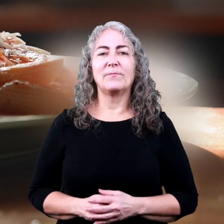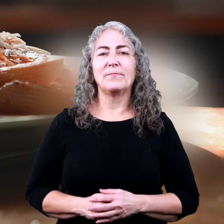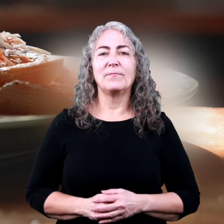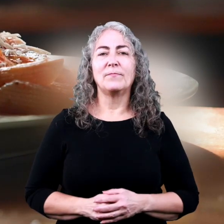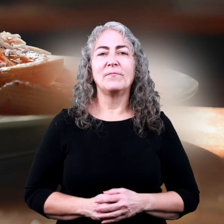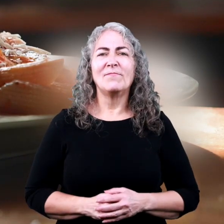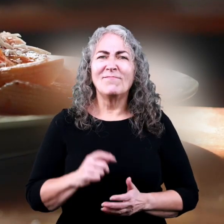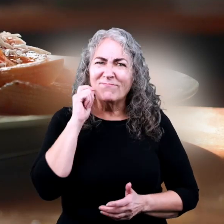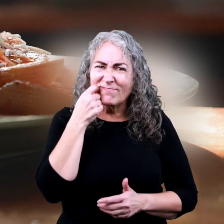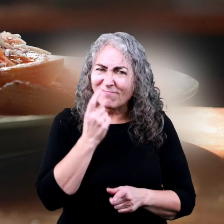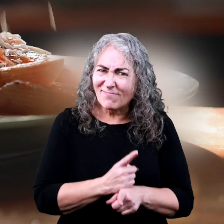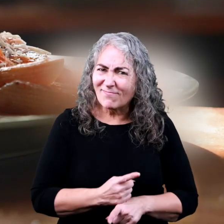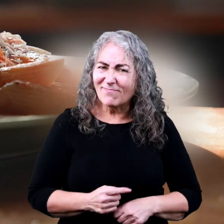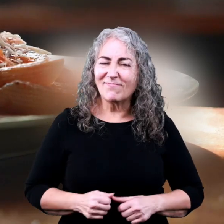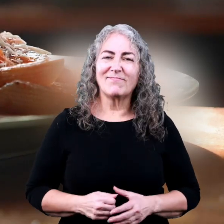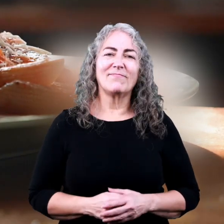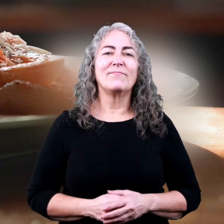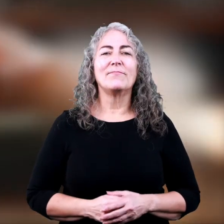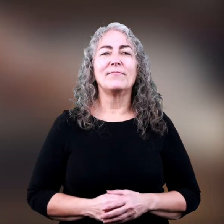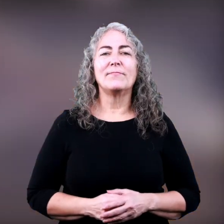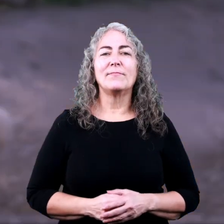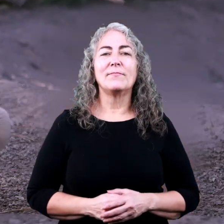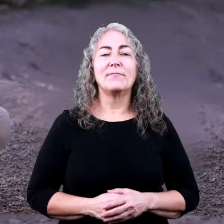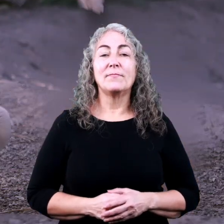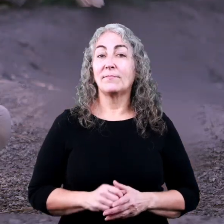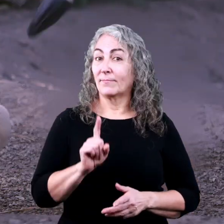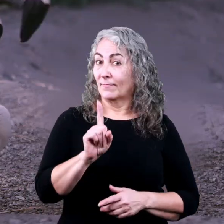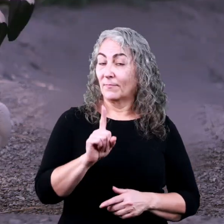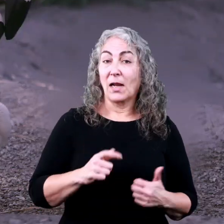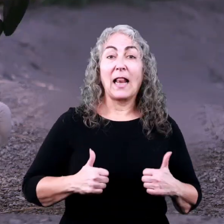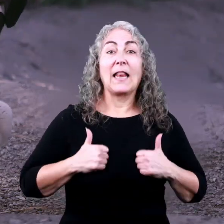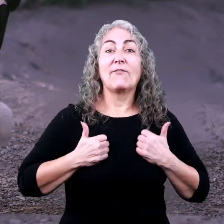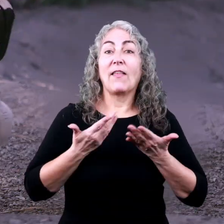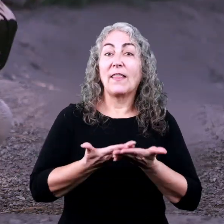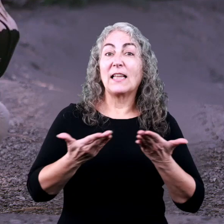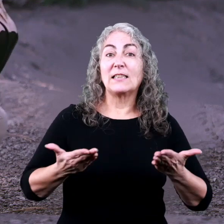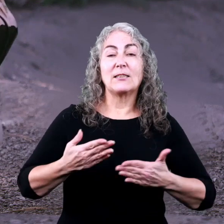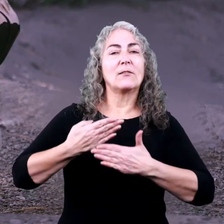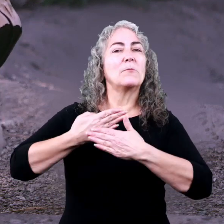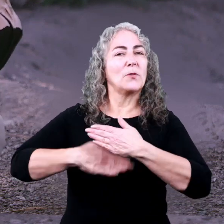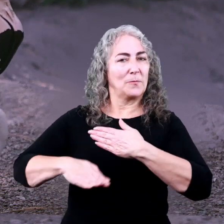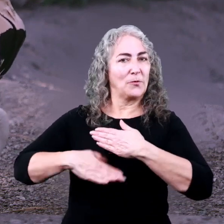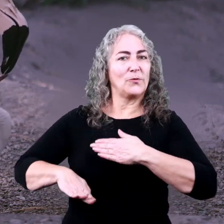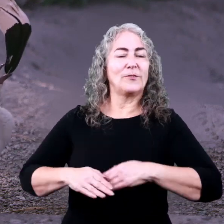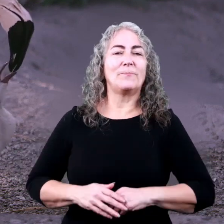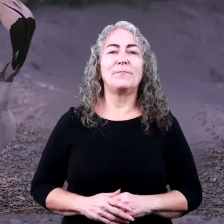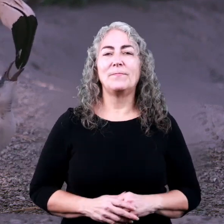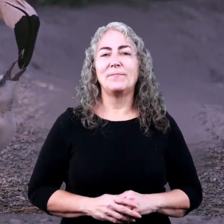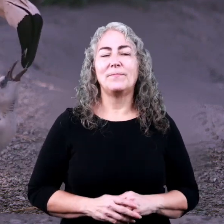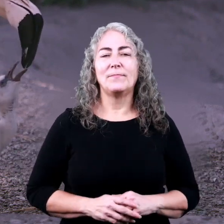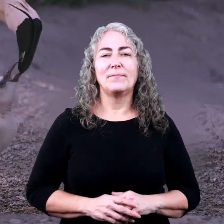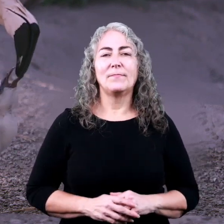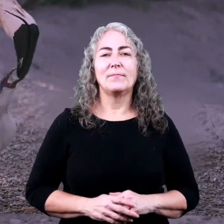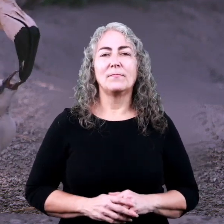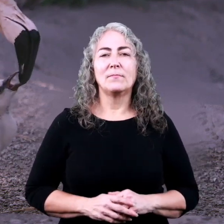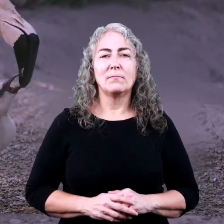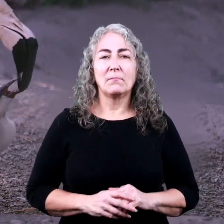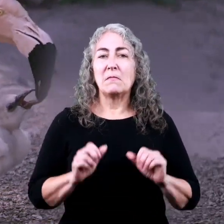survive pretty neat right last living things reproduce